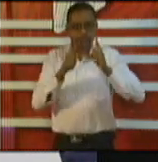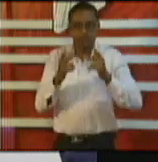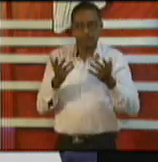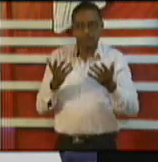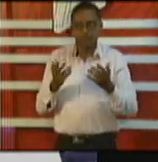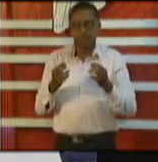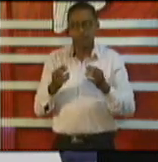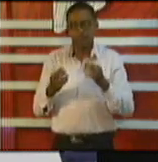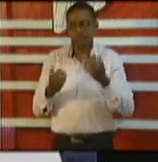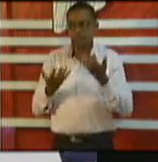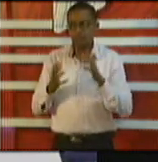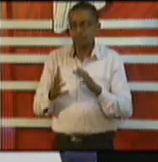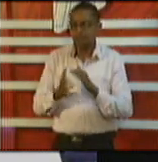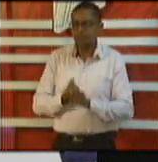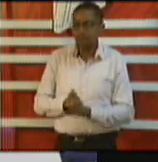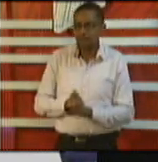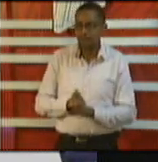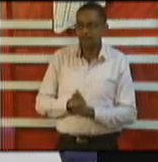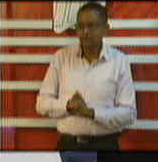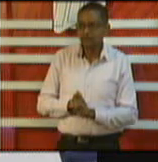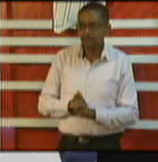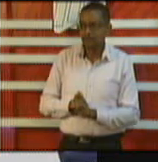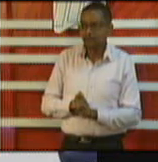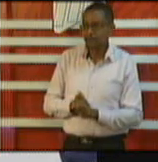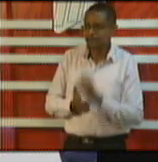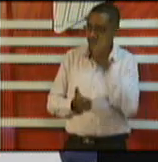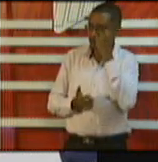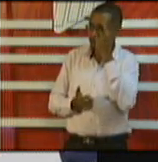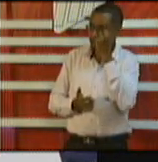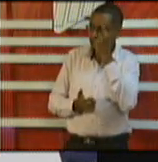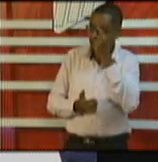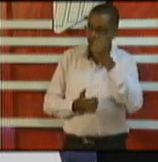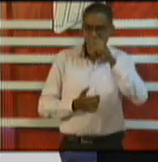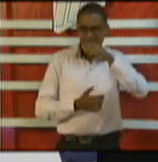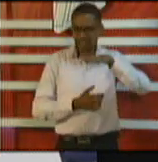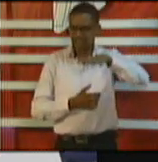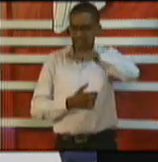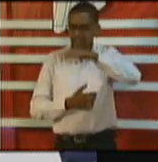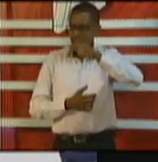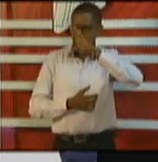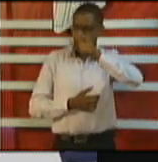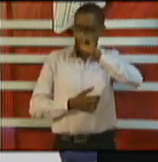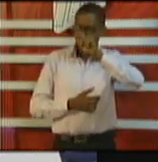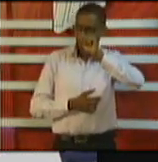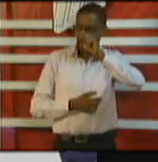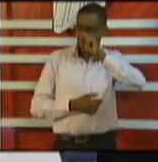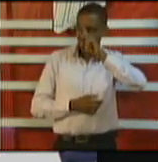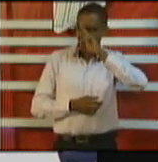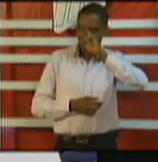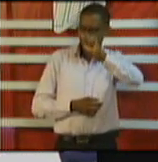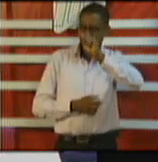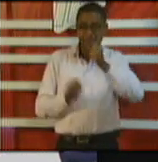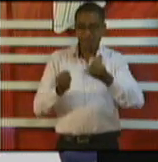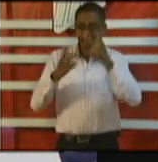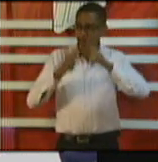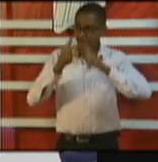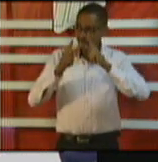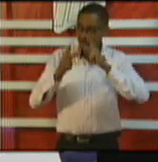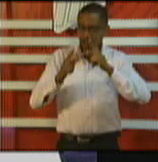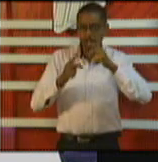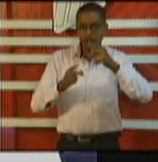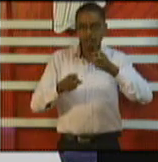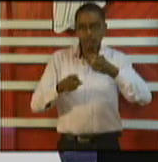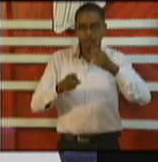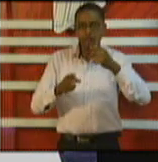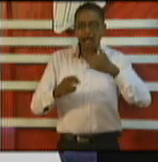resting on their minds where we had a large number of persons testing positive for the virus they are saying that they feel they